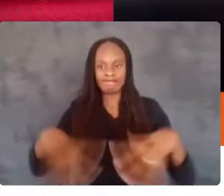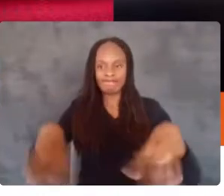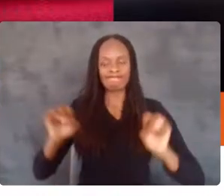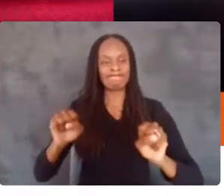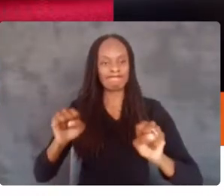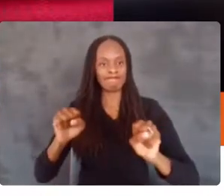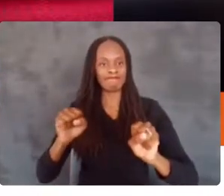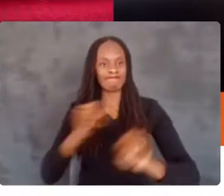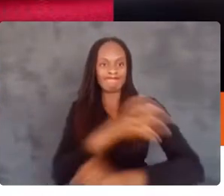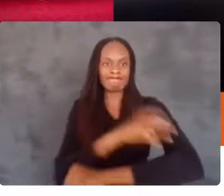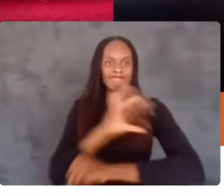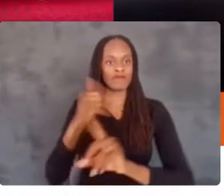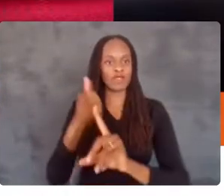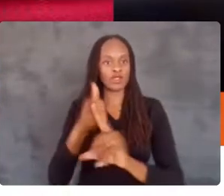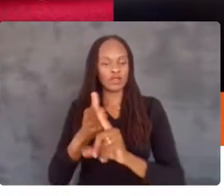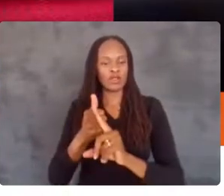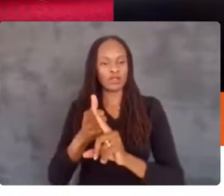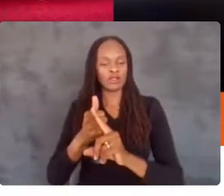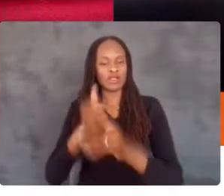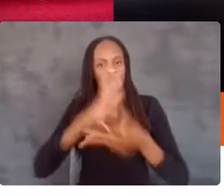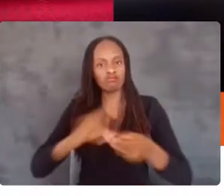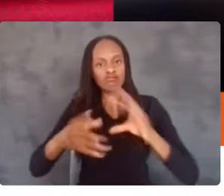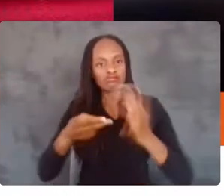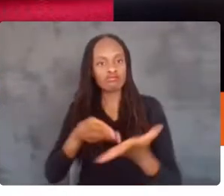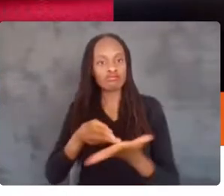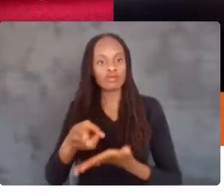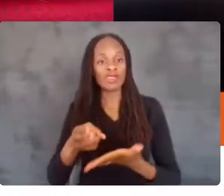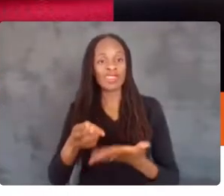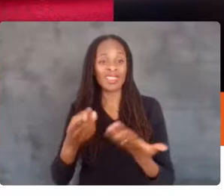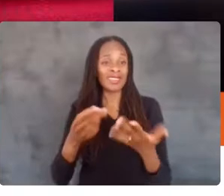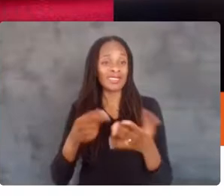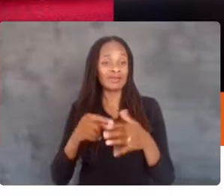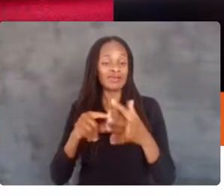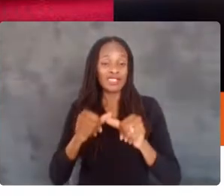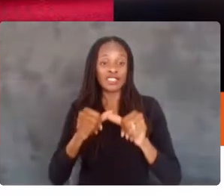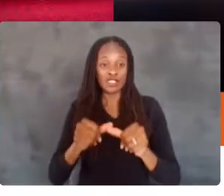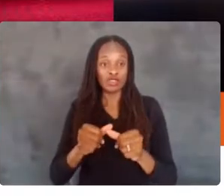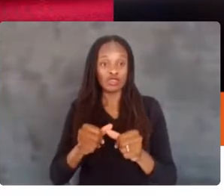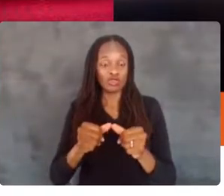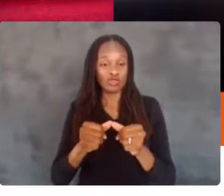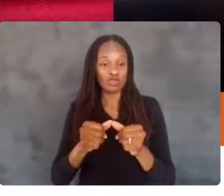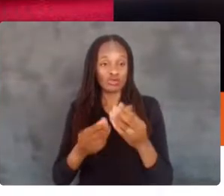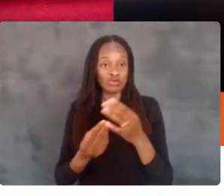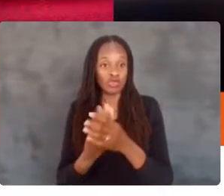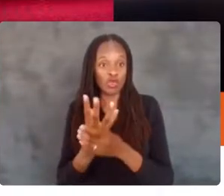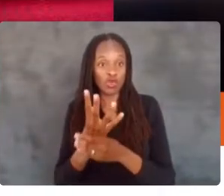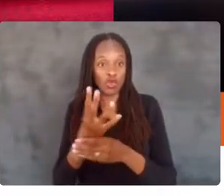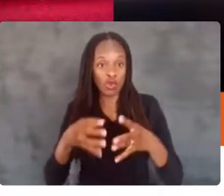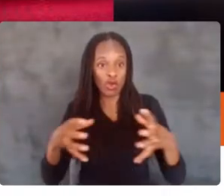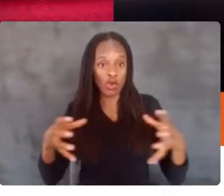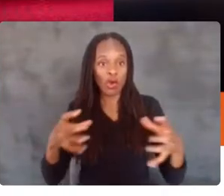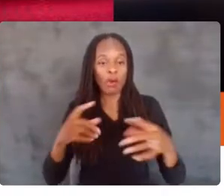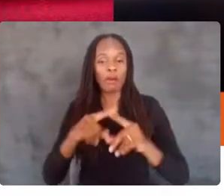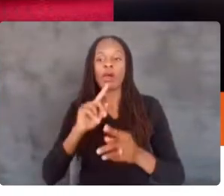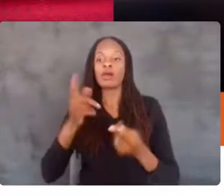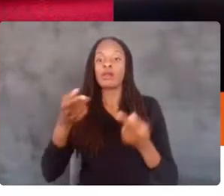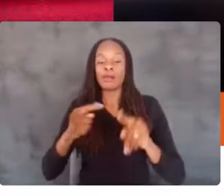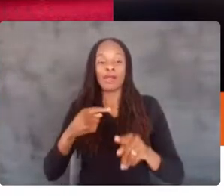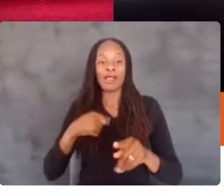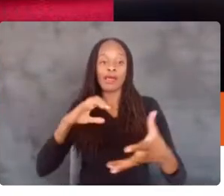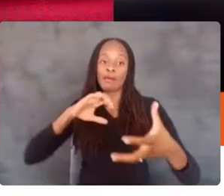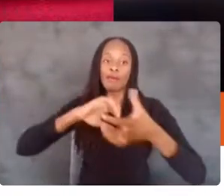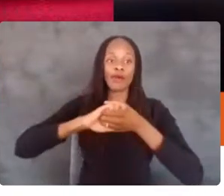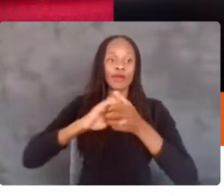stories. And it's continued to grow since it started. But ultimately, when I partnered with Easterseals Southern California